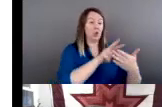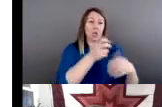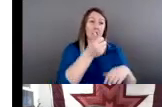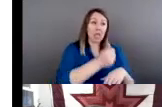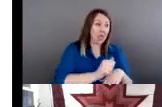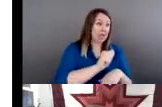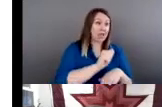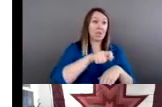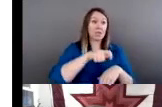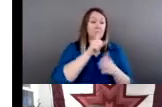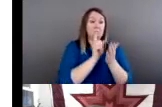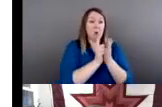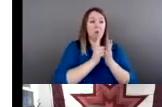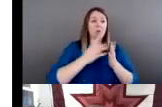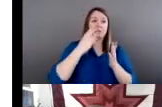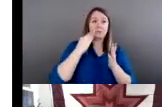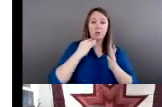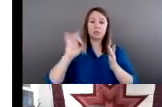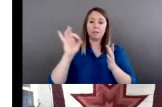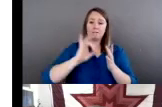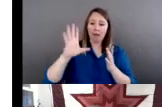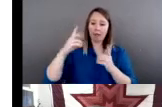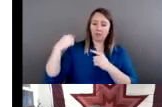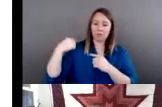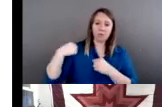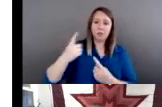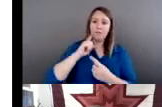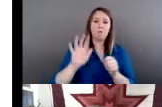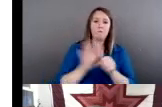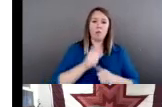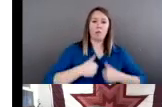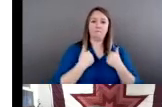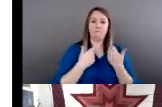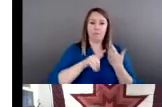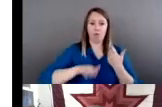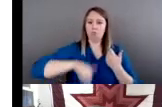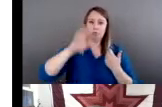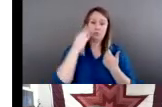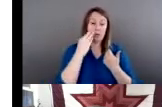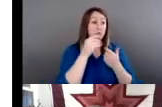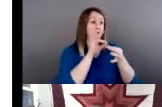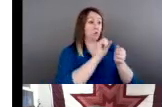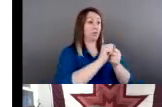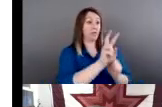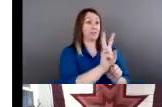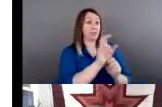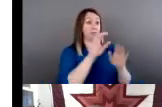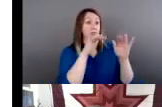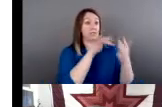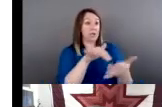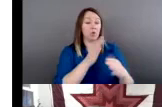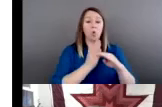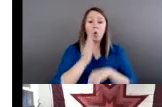We see here that according to this victimization study over 84% of